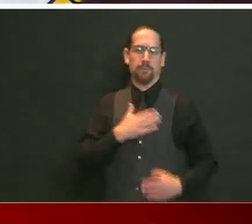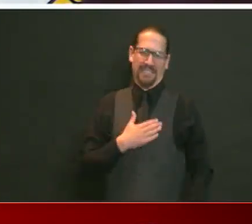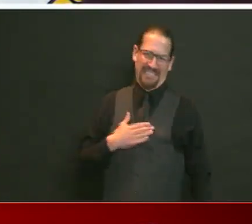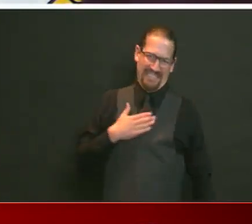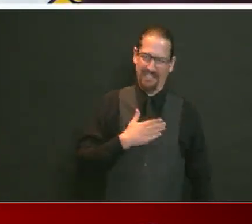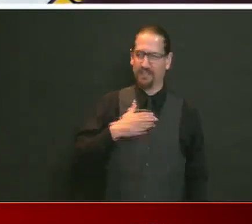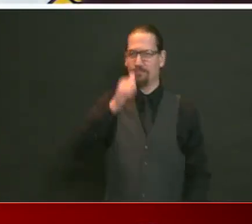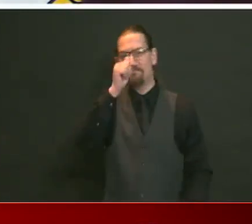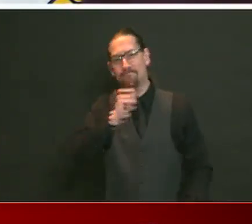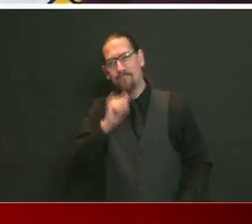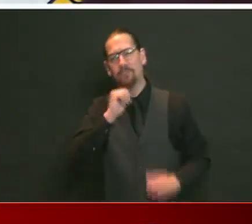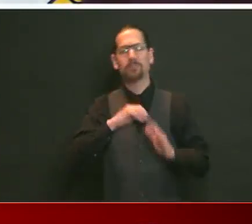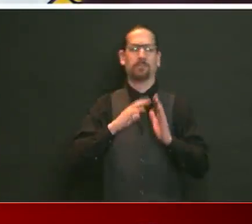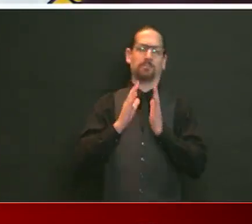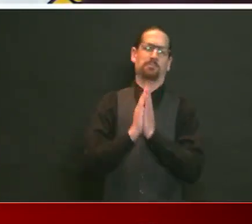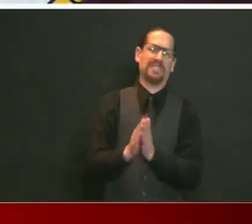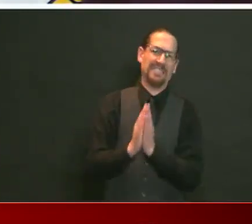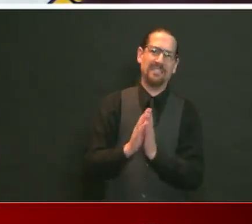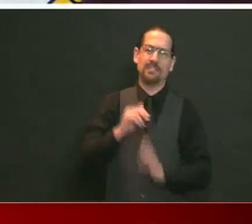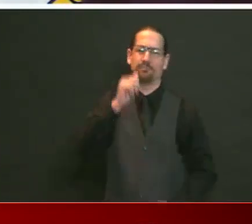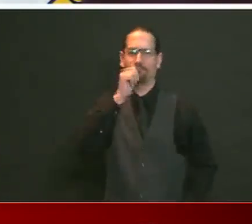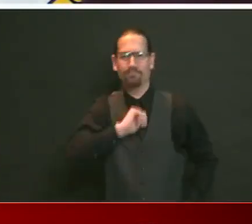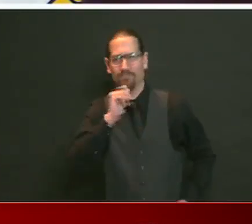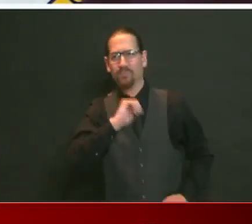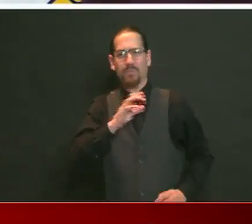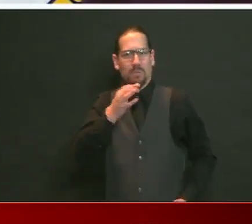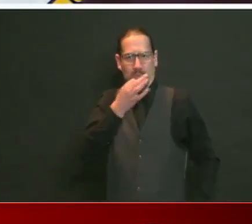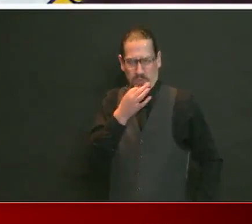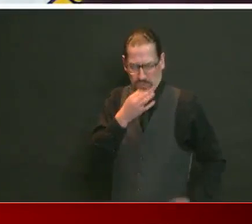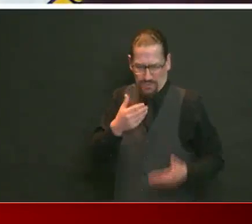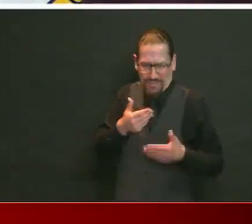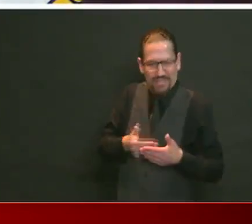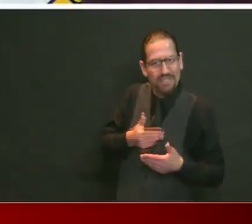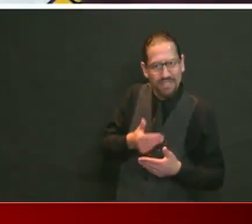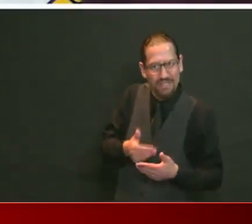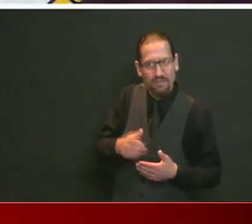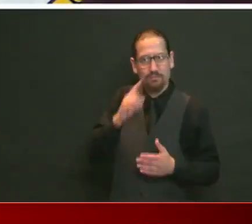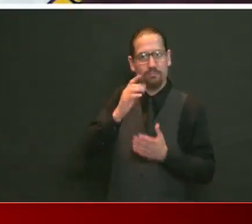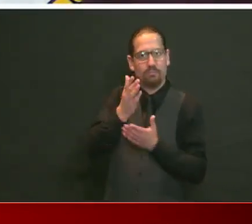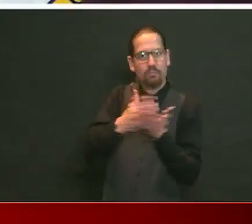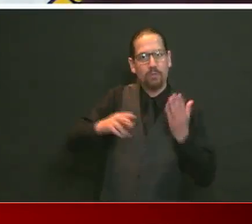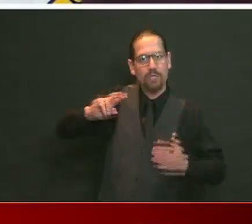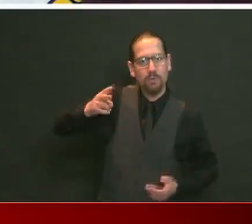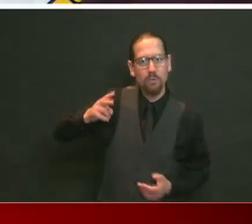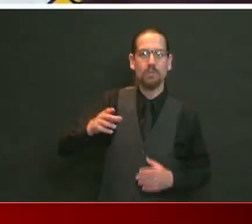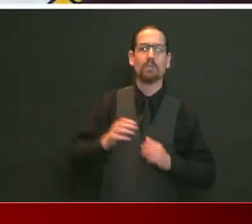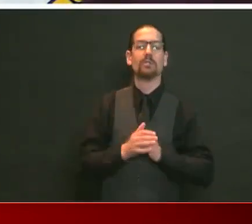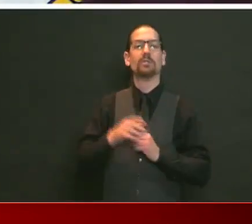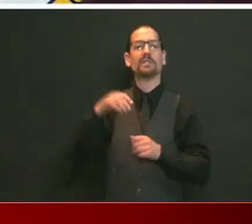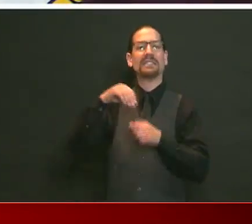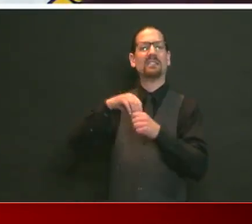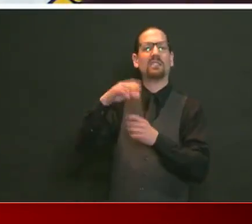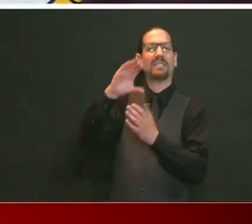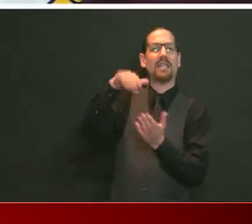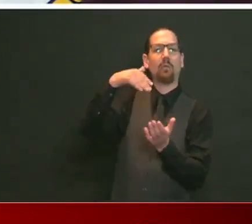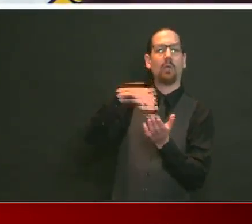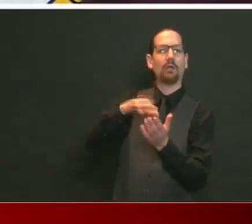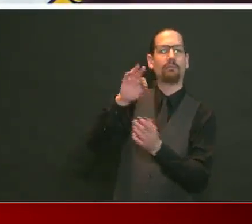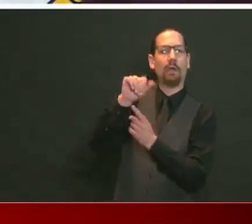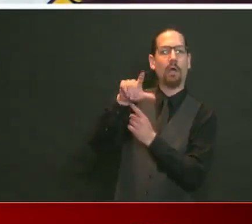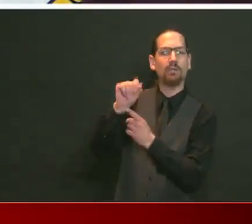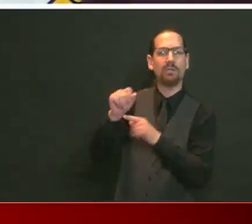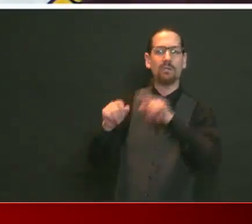Because you do have people in Central Falls, in Woonsocket, in Providence. You know, the test positive rates in those